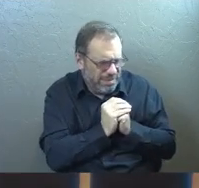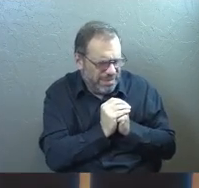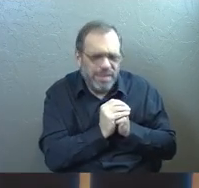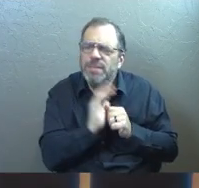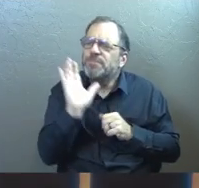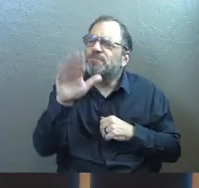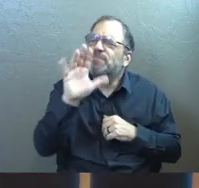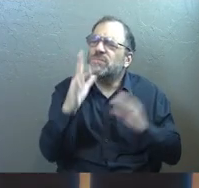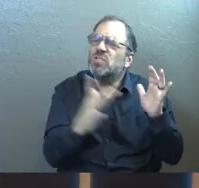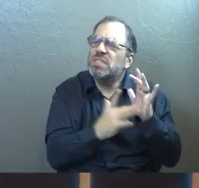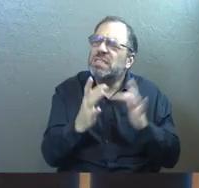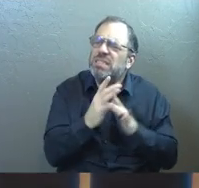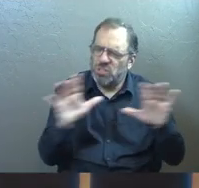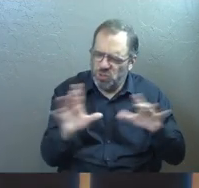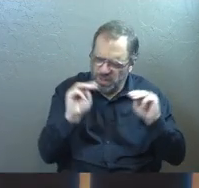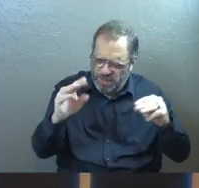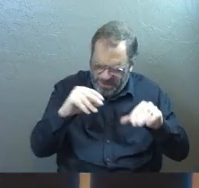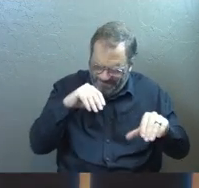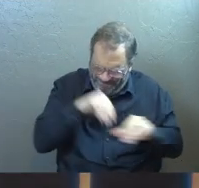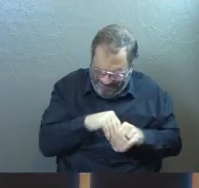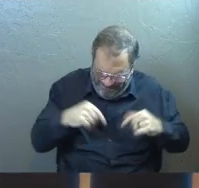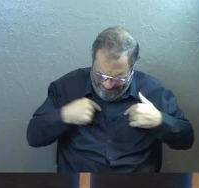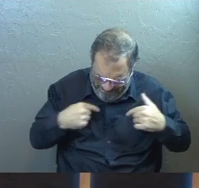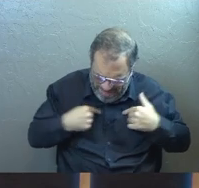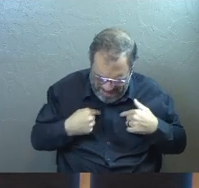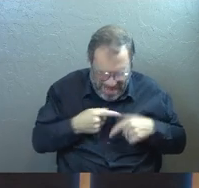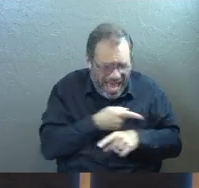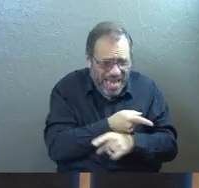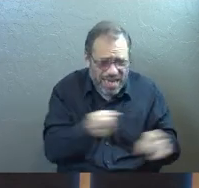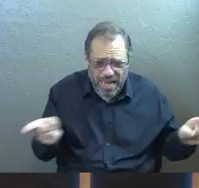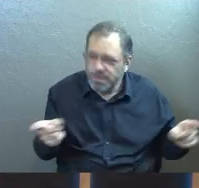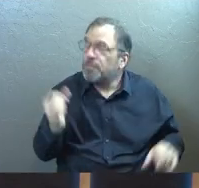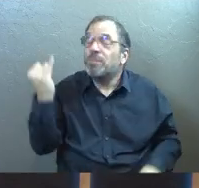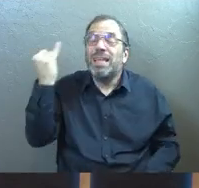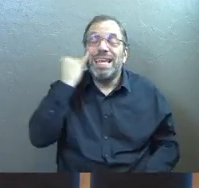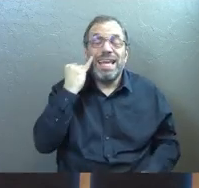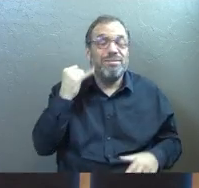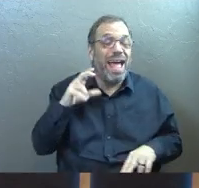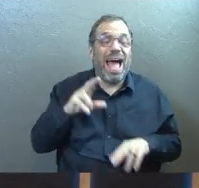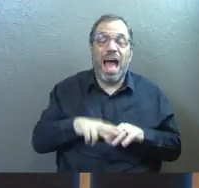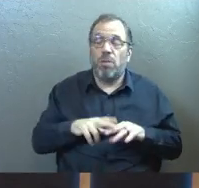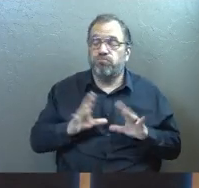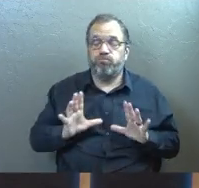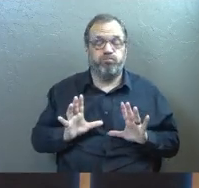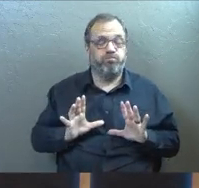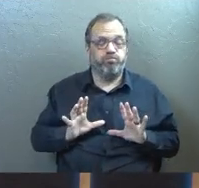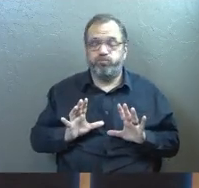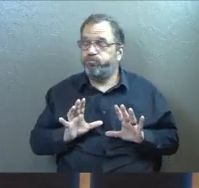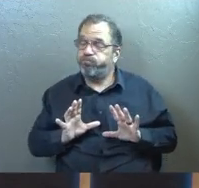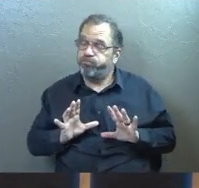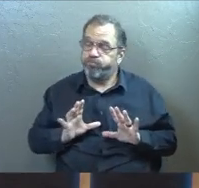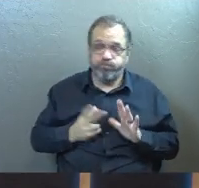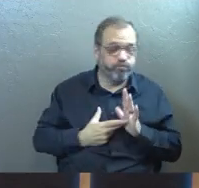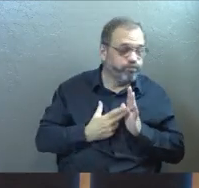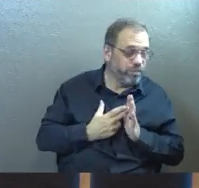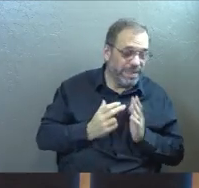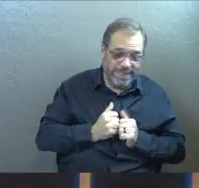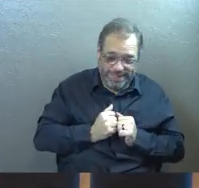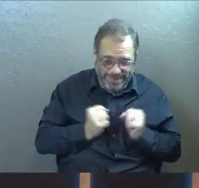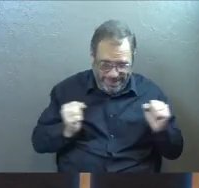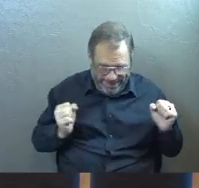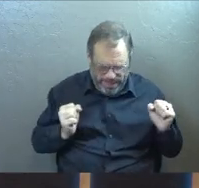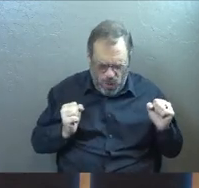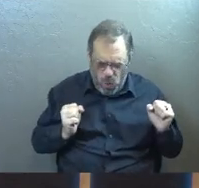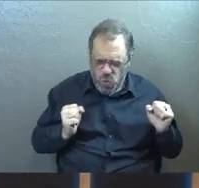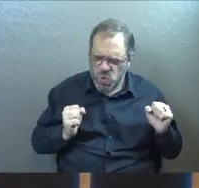So Jesus, would you come and do that miracle inside of us? God, if we're in a spot right now where, if we're honest, we never